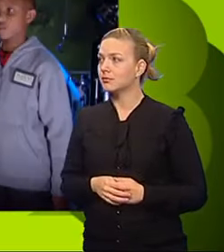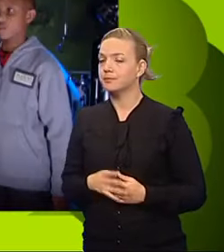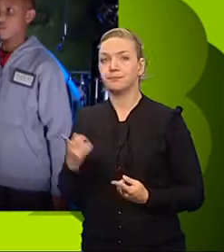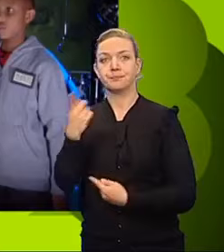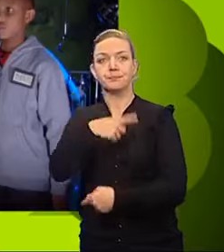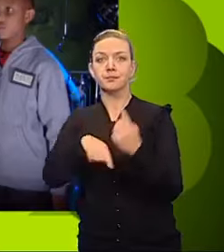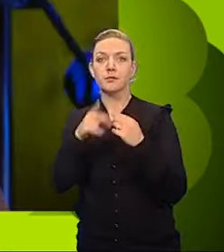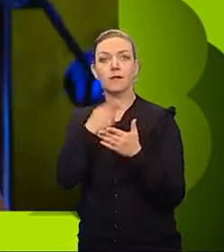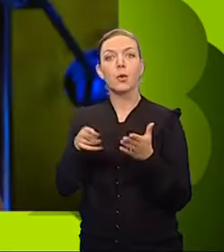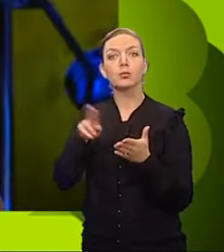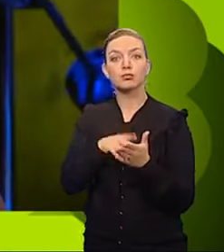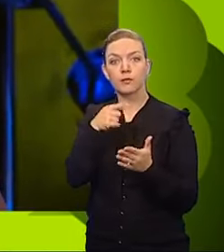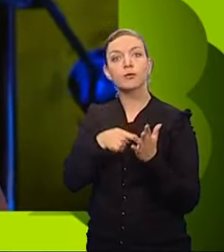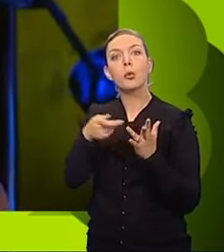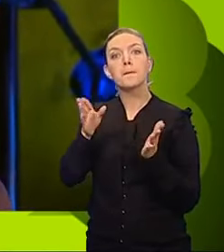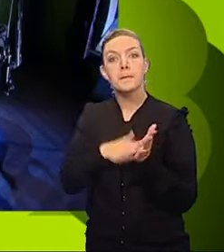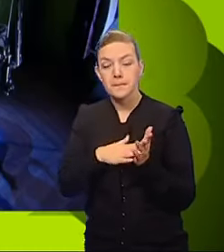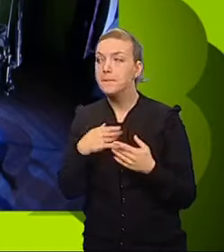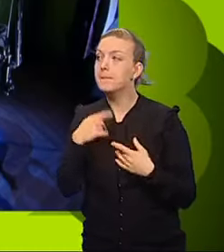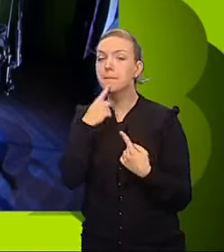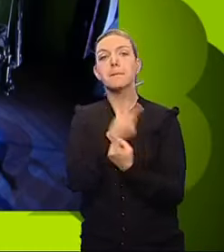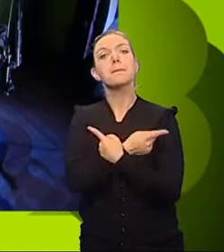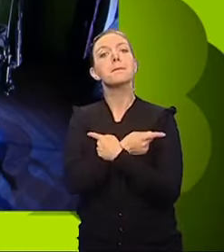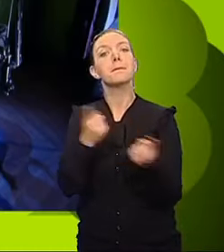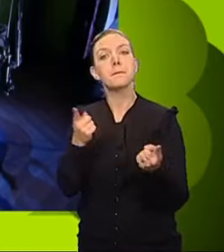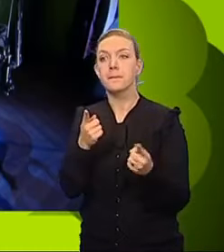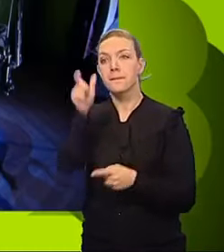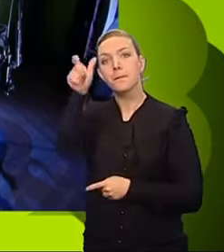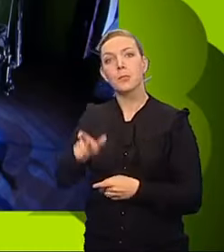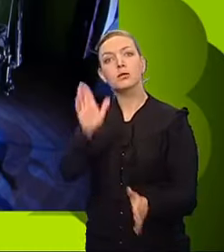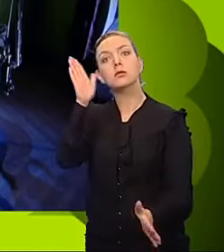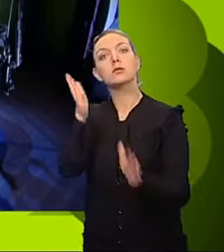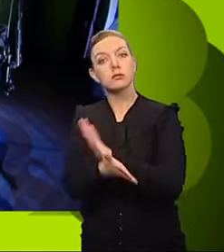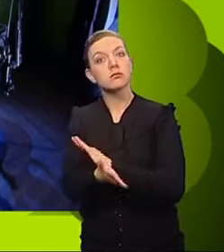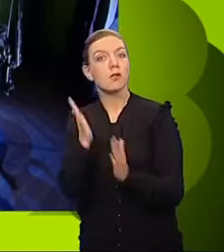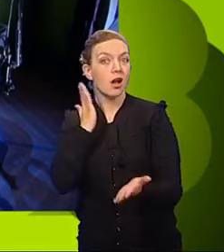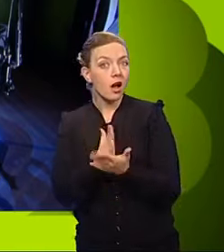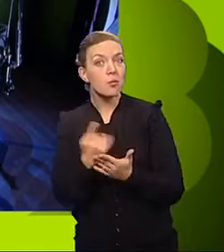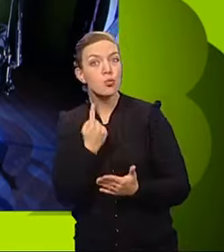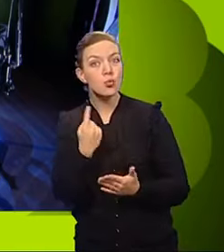for Tom. I can now reveal the saboteur was in fact.